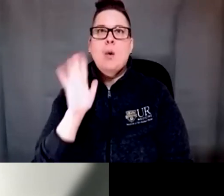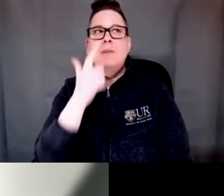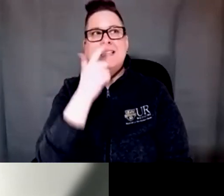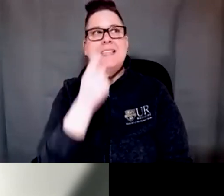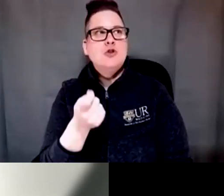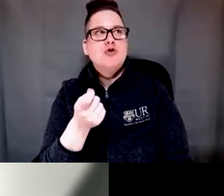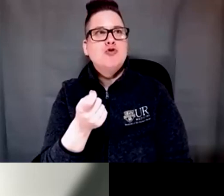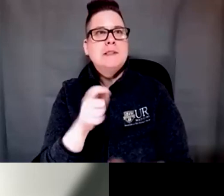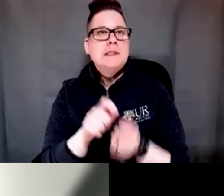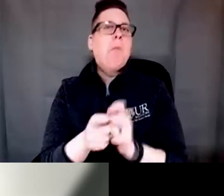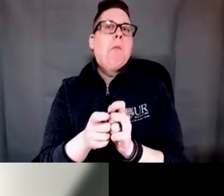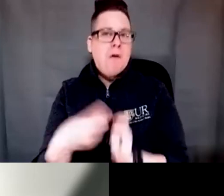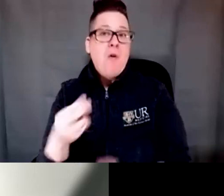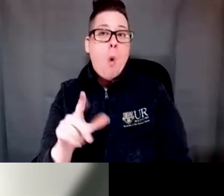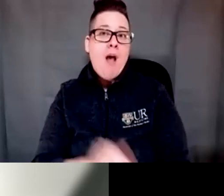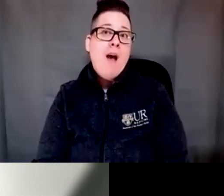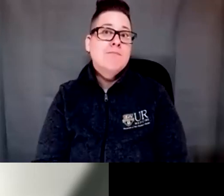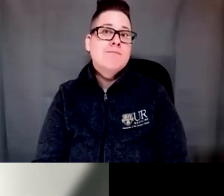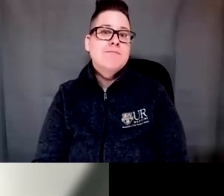twist on OLAC as well.